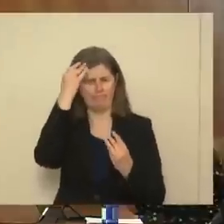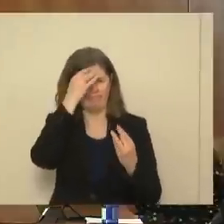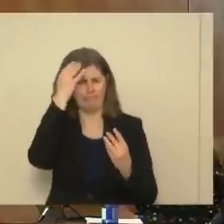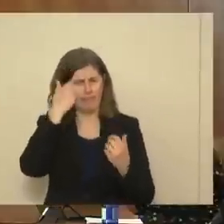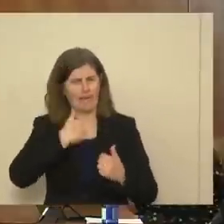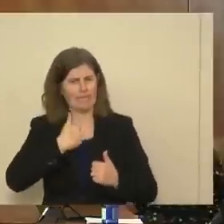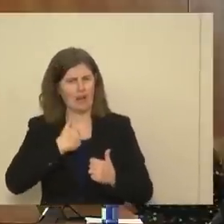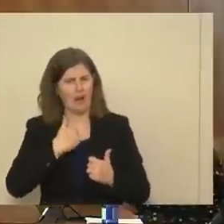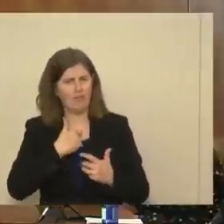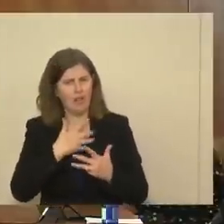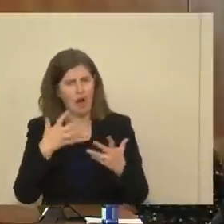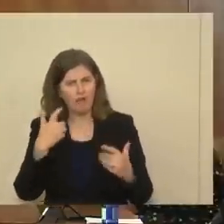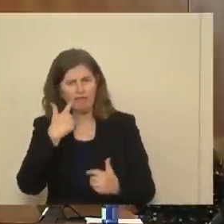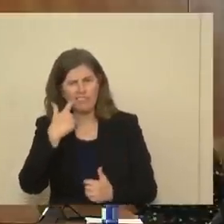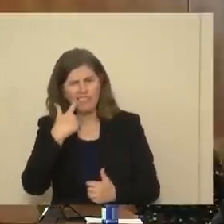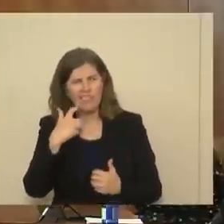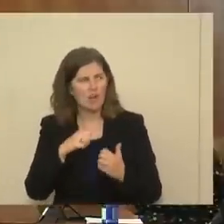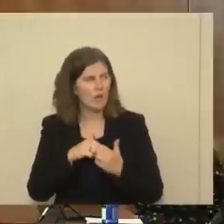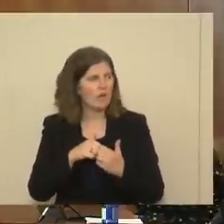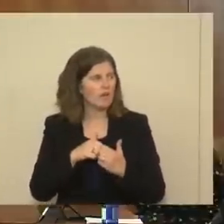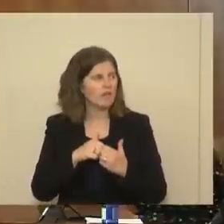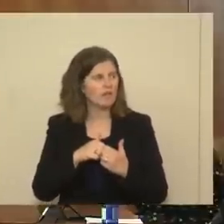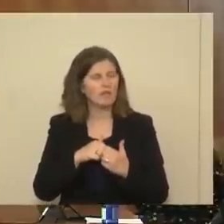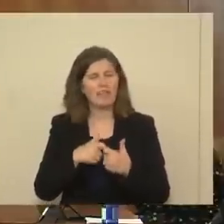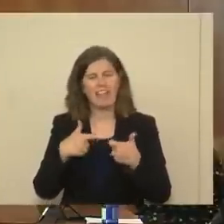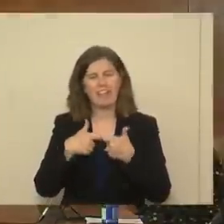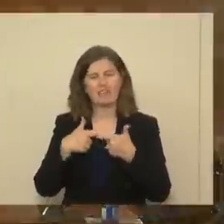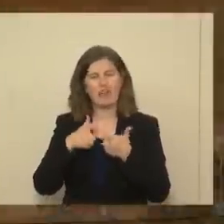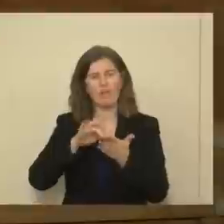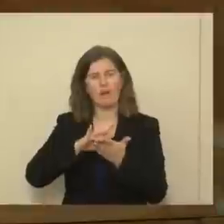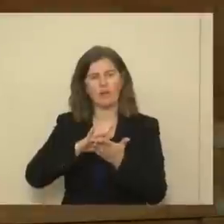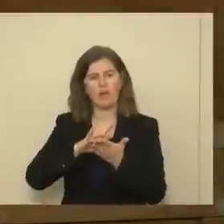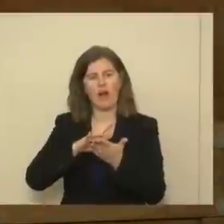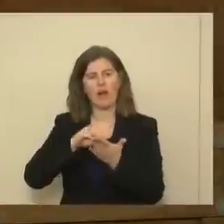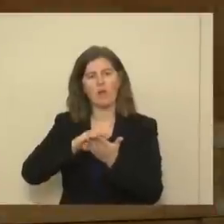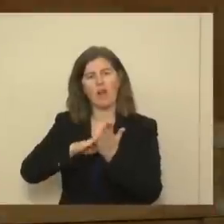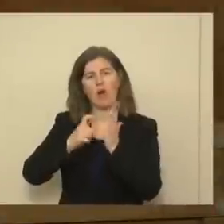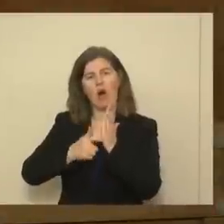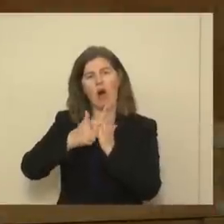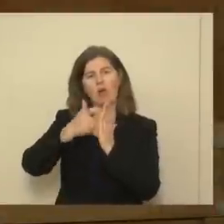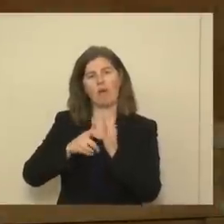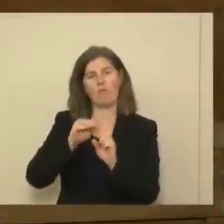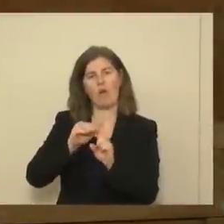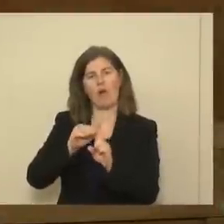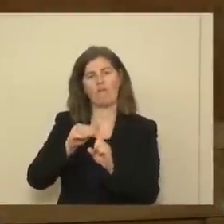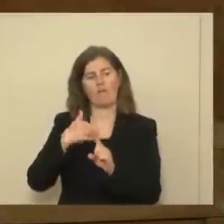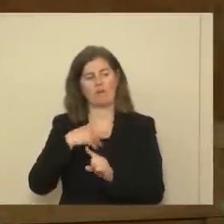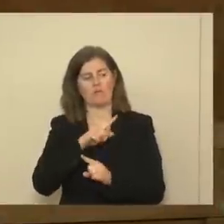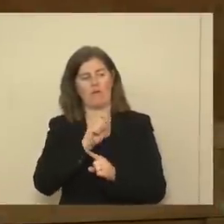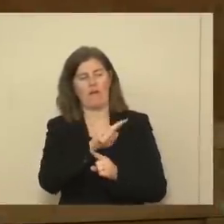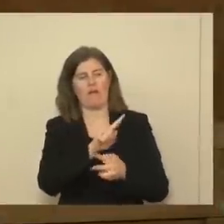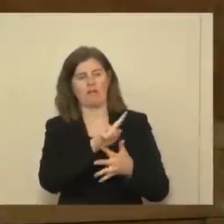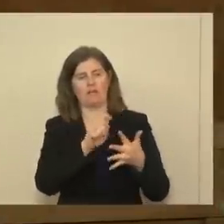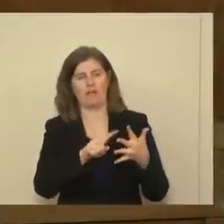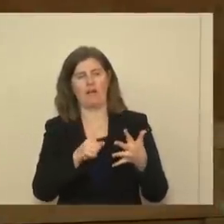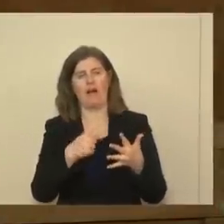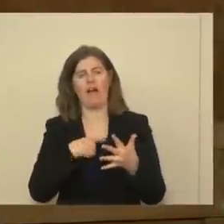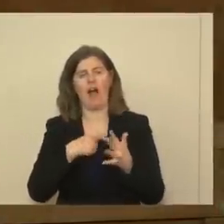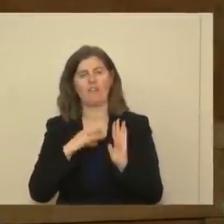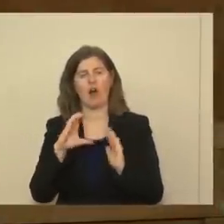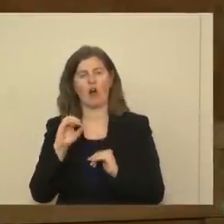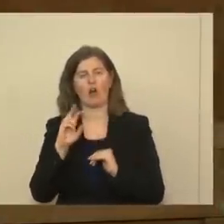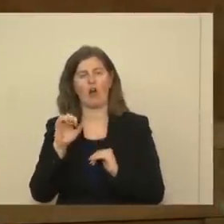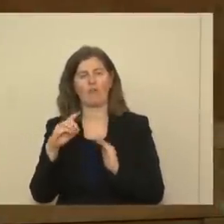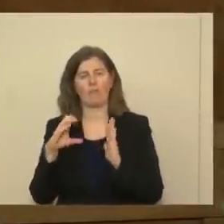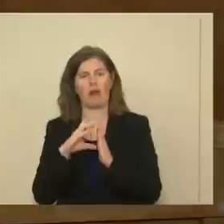past couple of weeks, with the electronic medical record, I can put an automated prompt in for me to ask people things. And I've got a little COVID paragraph